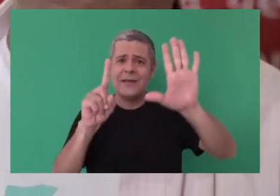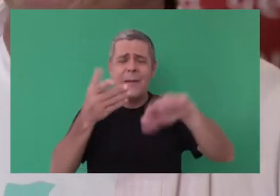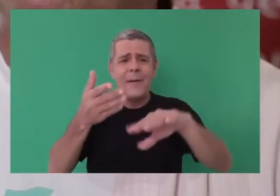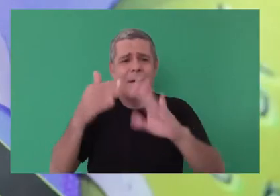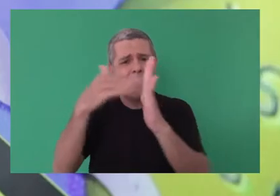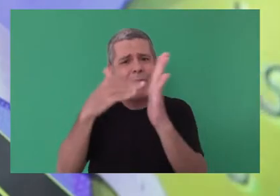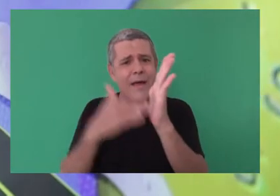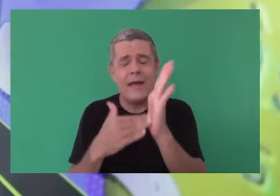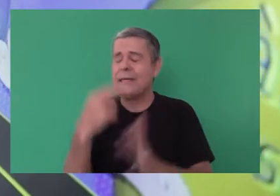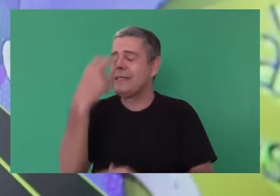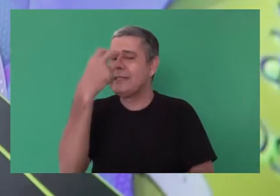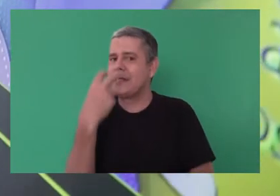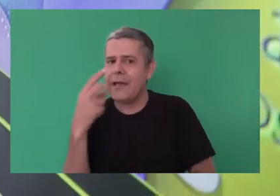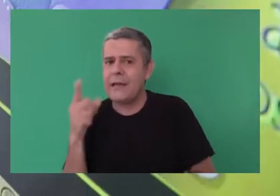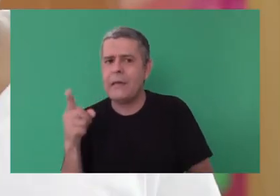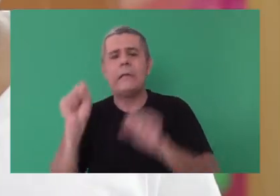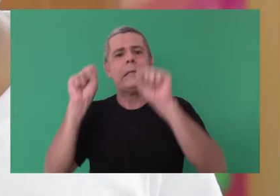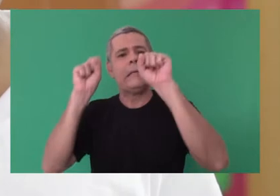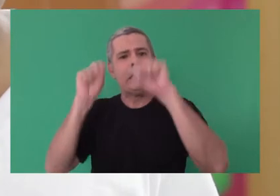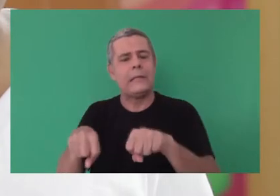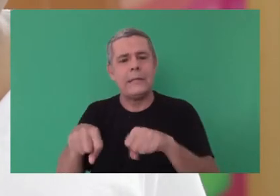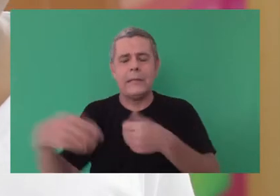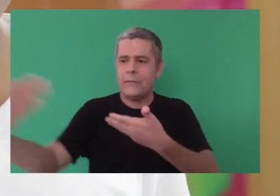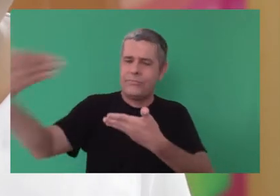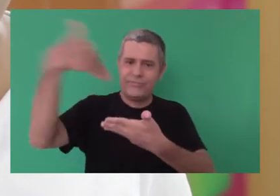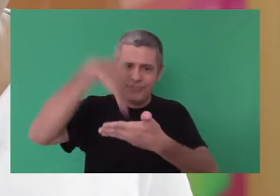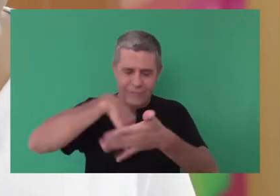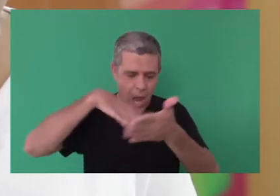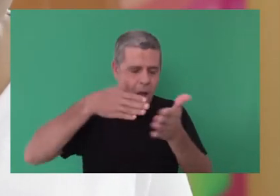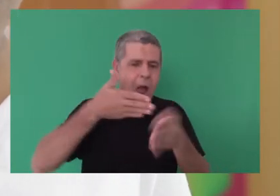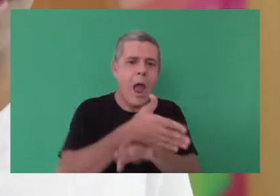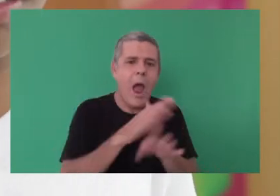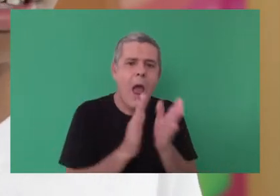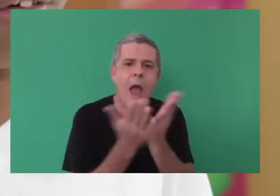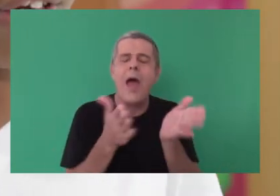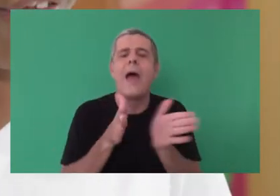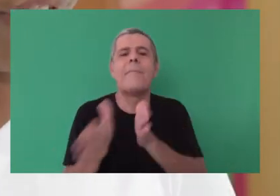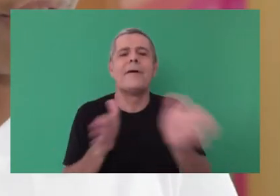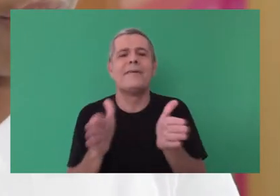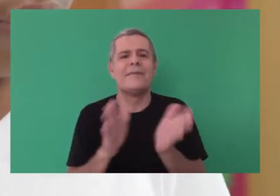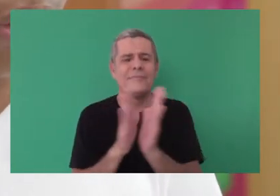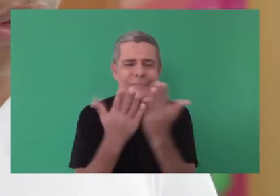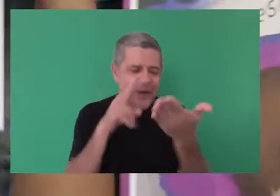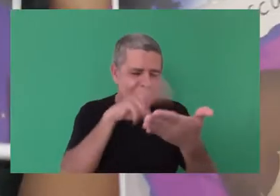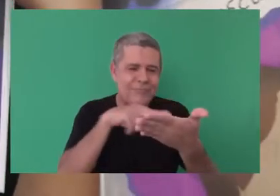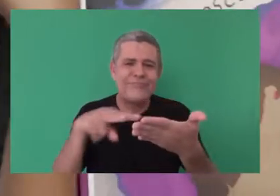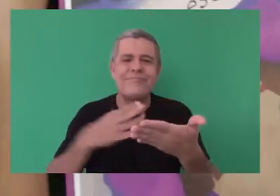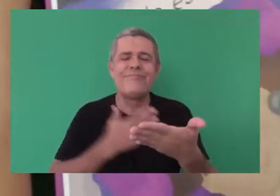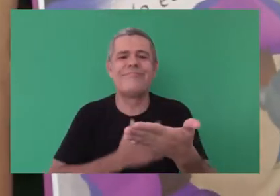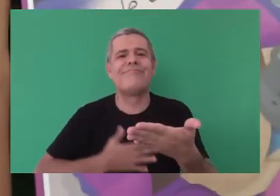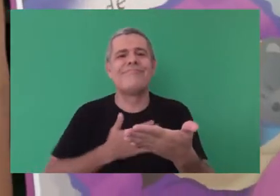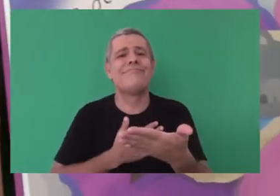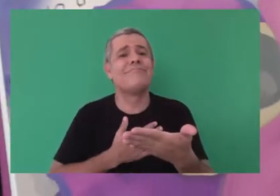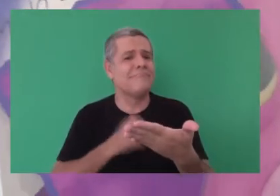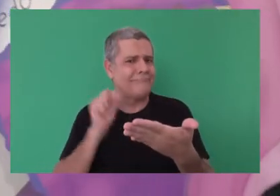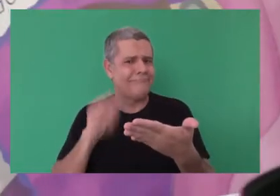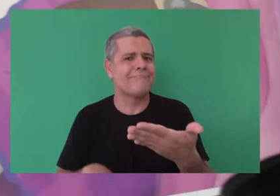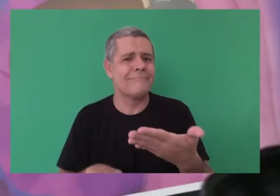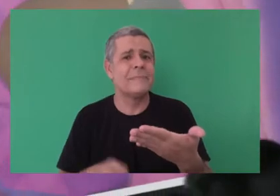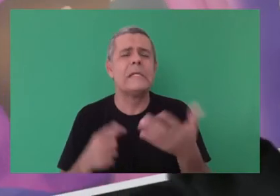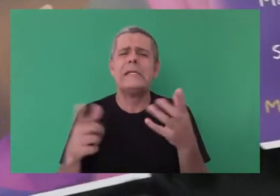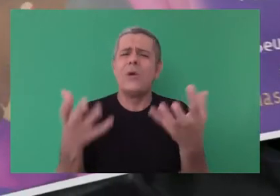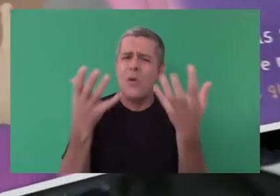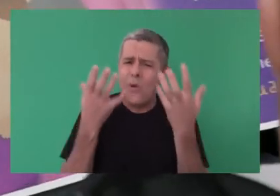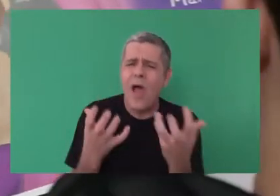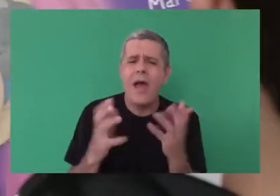Christian, visually impaired student. I like it because I got to know books that I didn't know. Claudia Werneck. What we want is